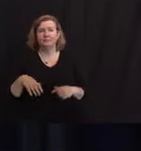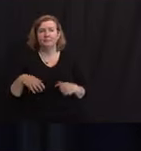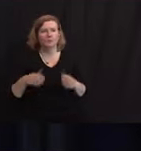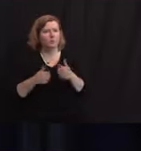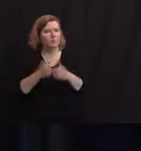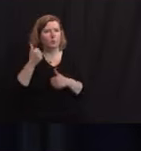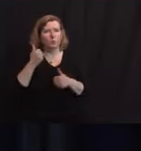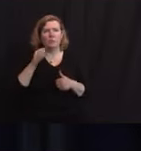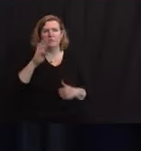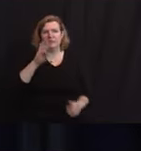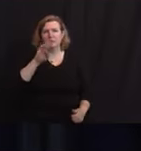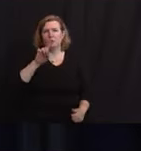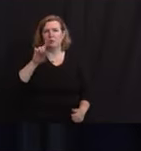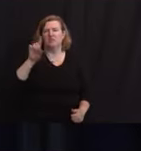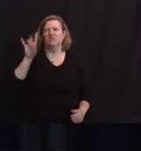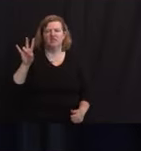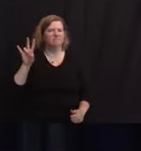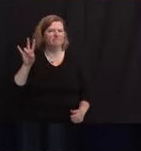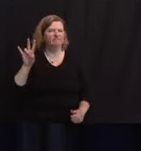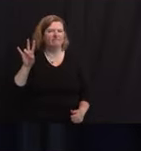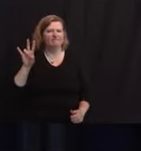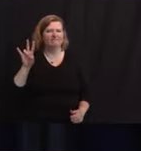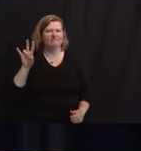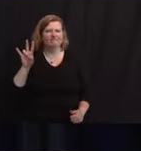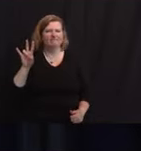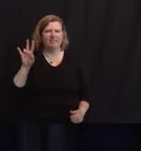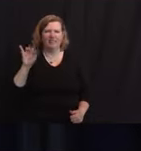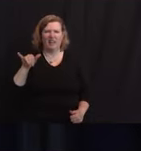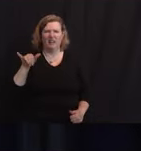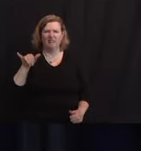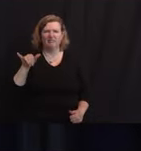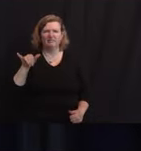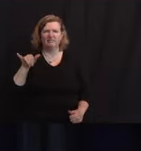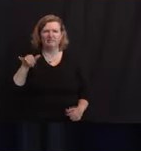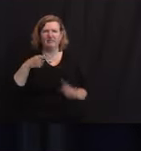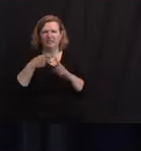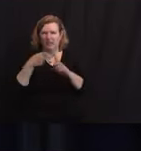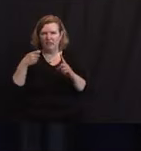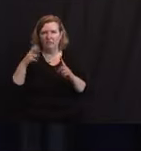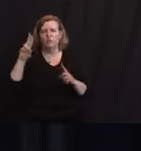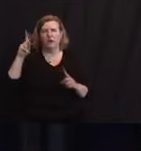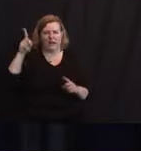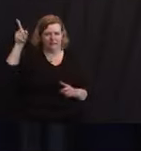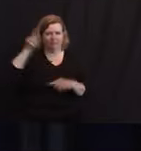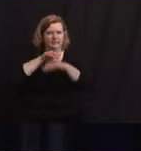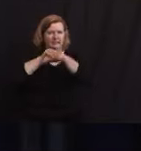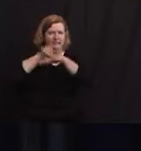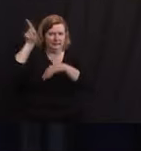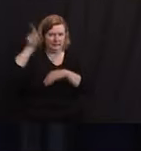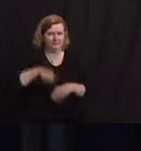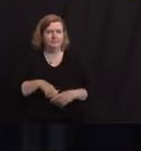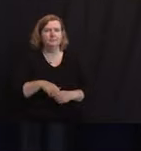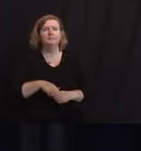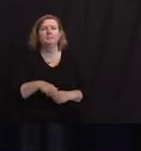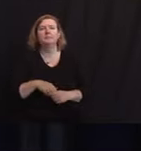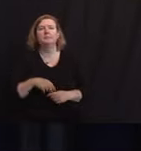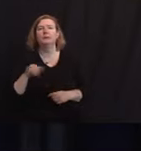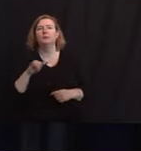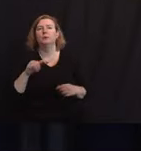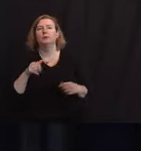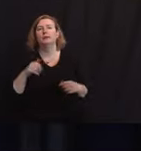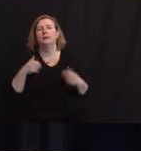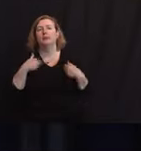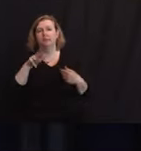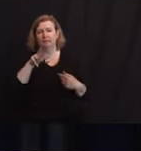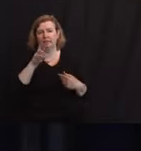.1.7 variant, the one that had the variant that had emerged from the UK. Additionally, there are 36 reports